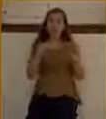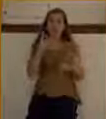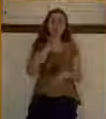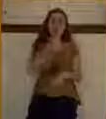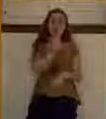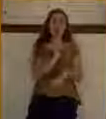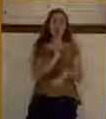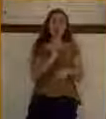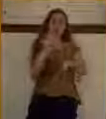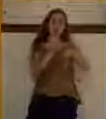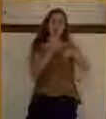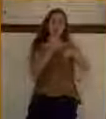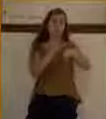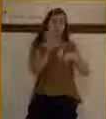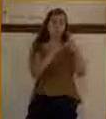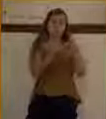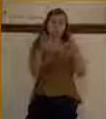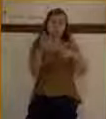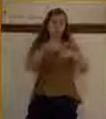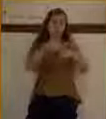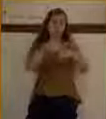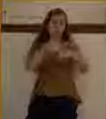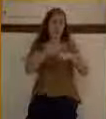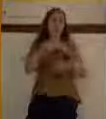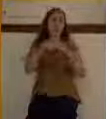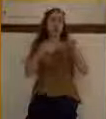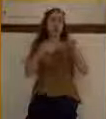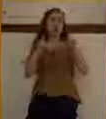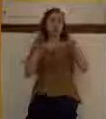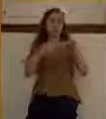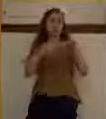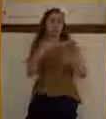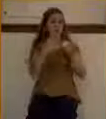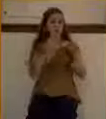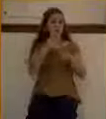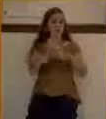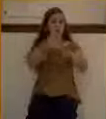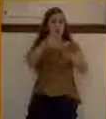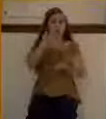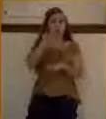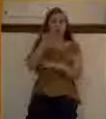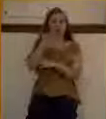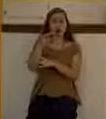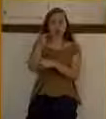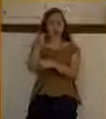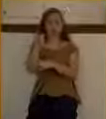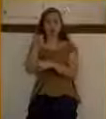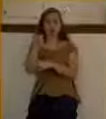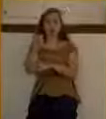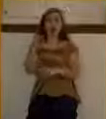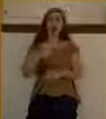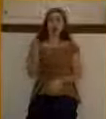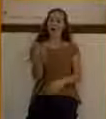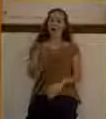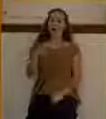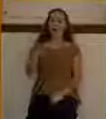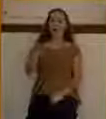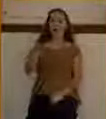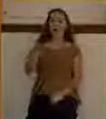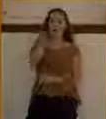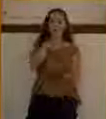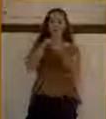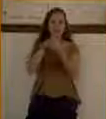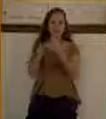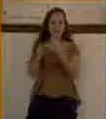go over there, I go to the Mount of Olives, and I take a certain path down into the city of Jerusalem and go into a certain gate. And I've been there three